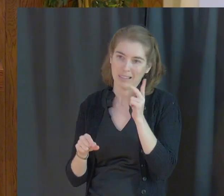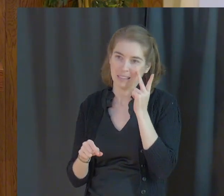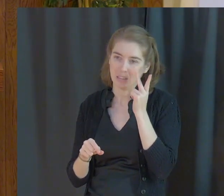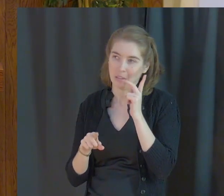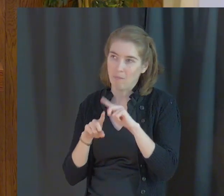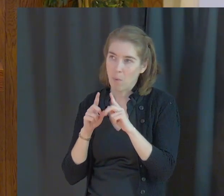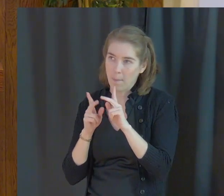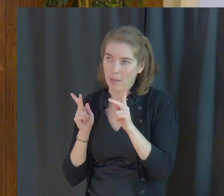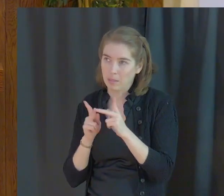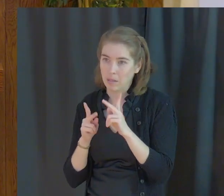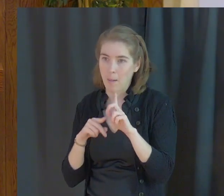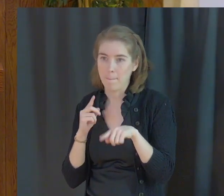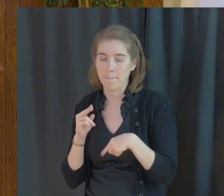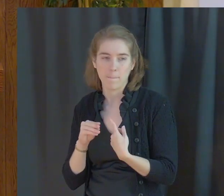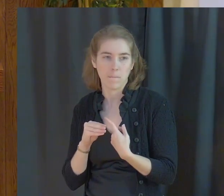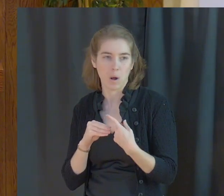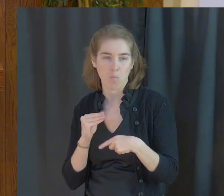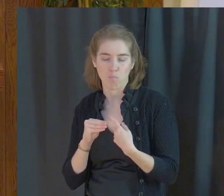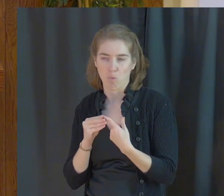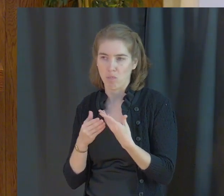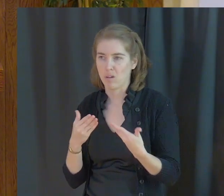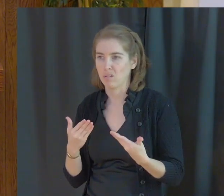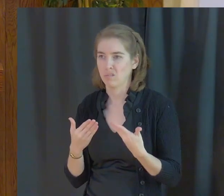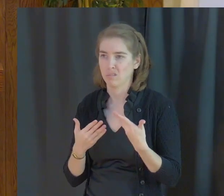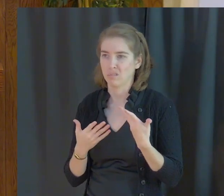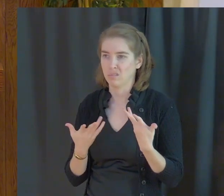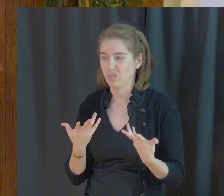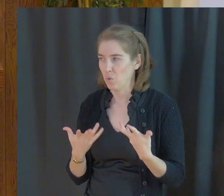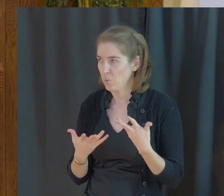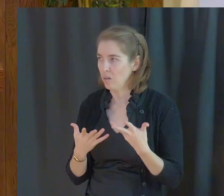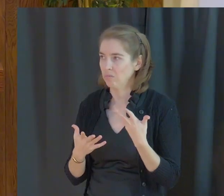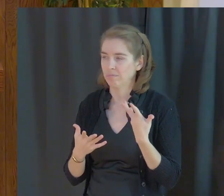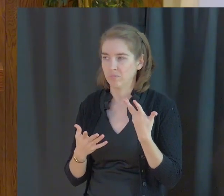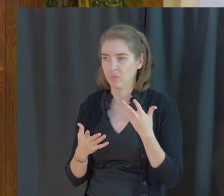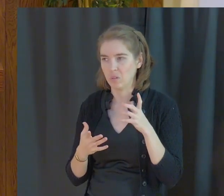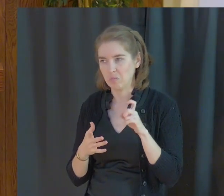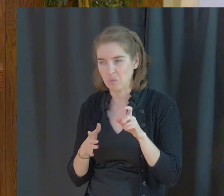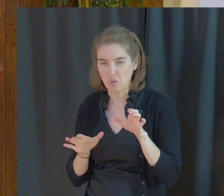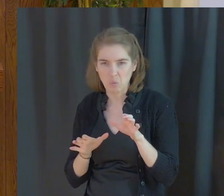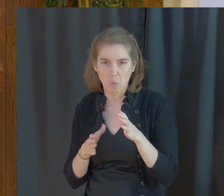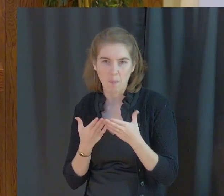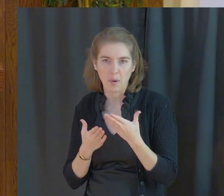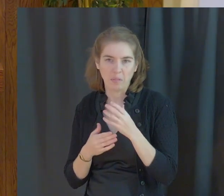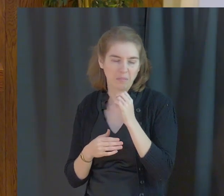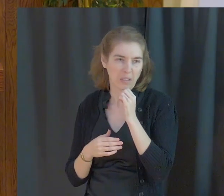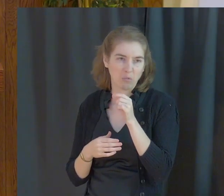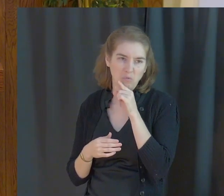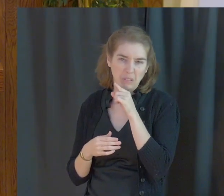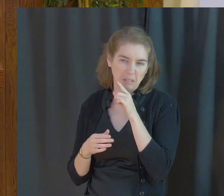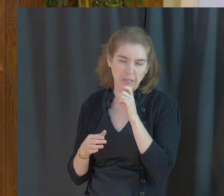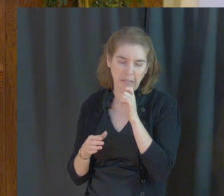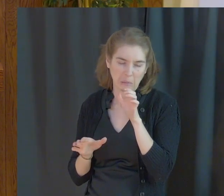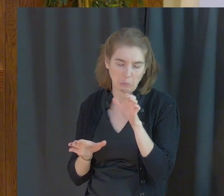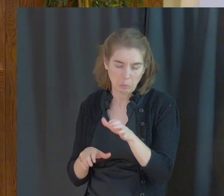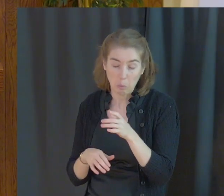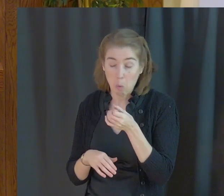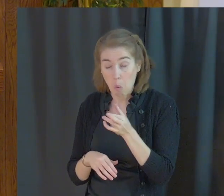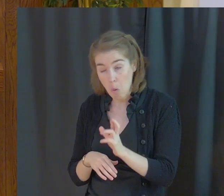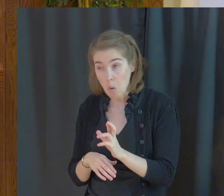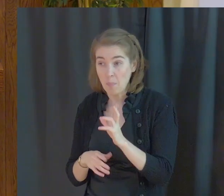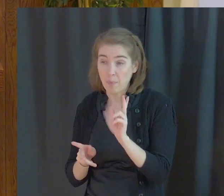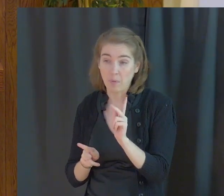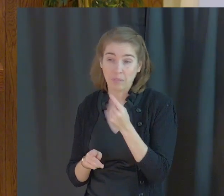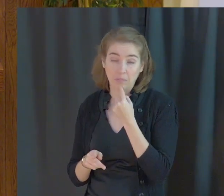about things that we are accused of doing that probably we really did not do or we were